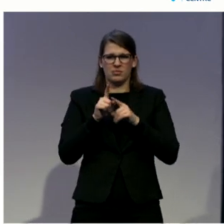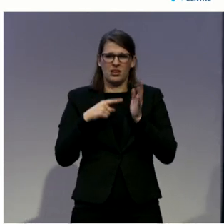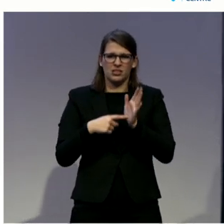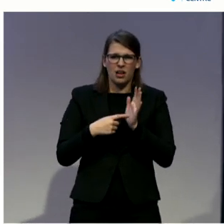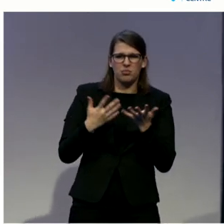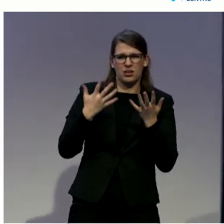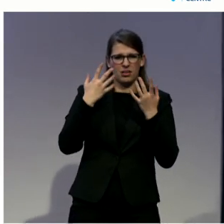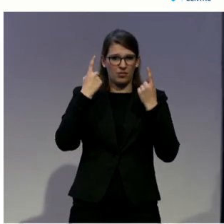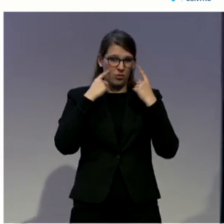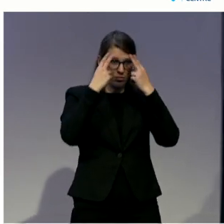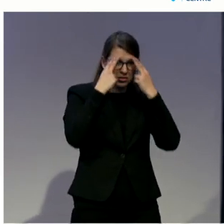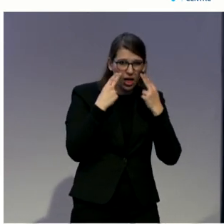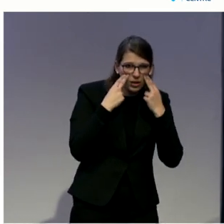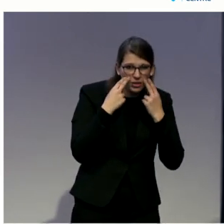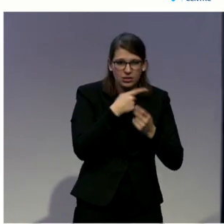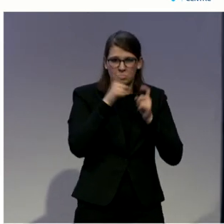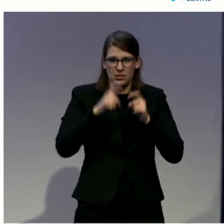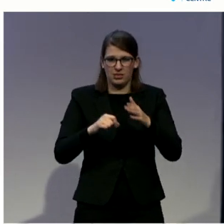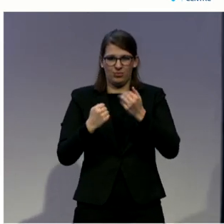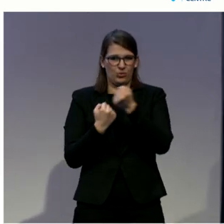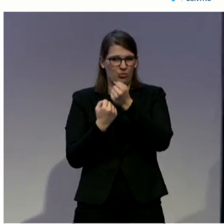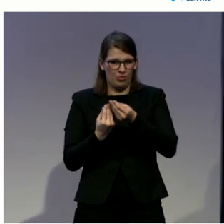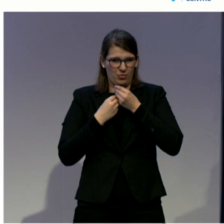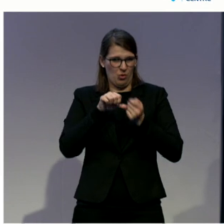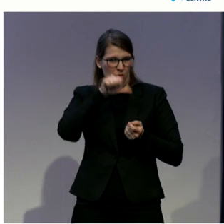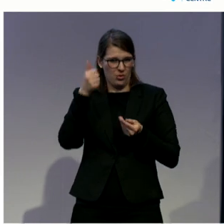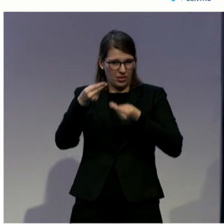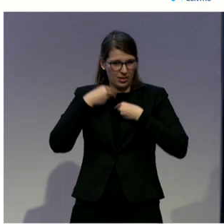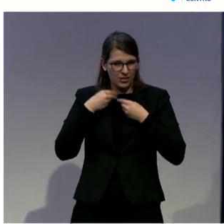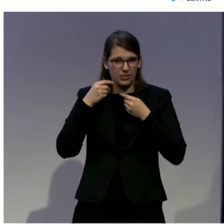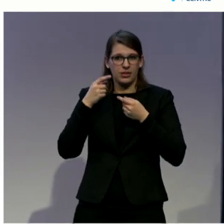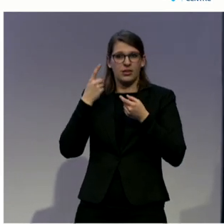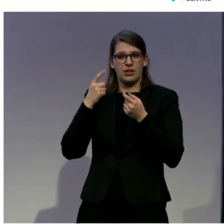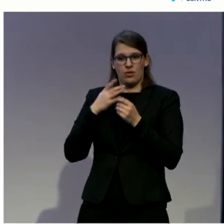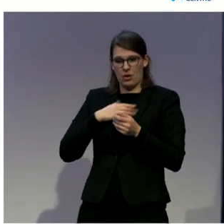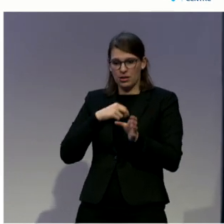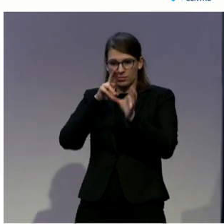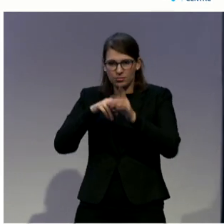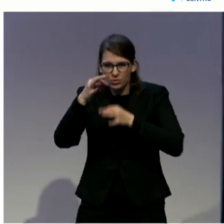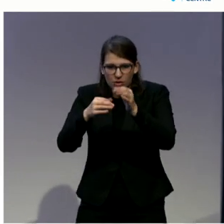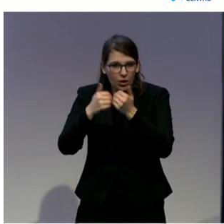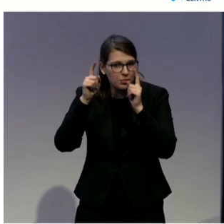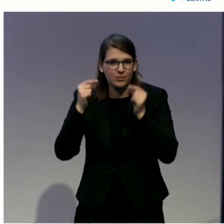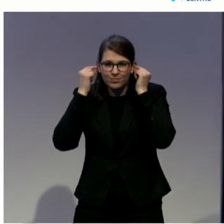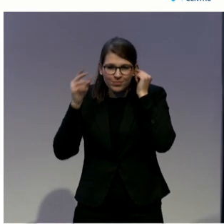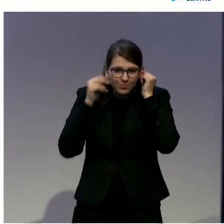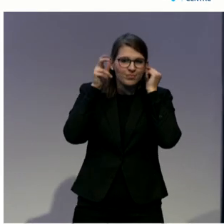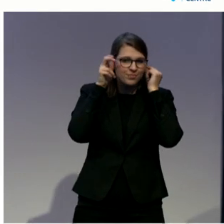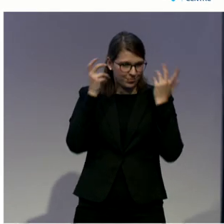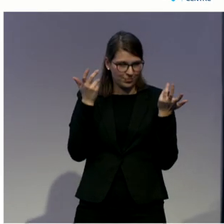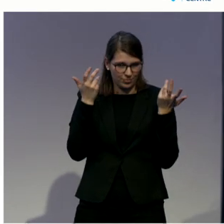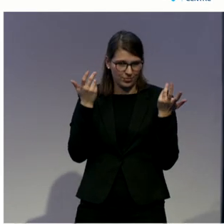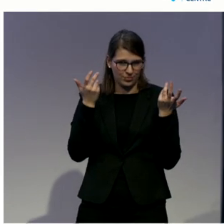There will also be a short one-page leaflet to be published on the court's website in various formats